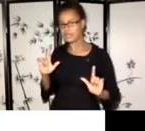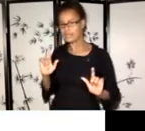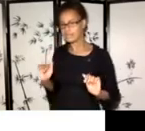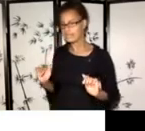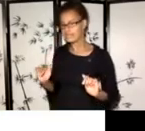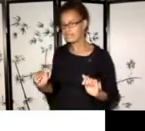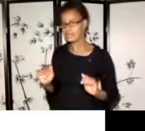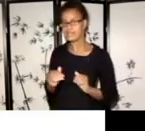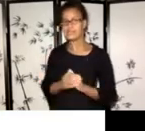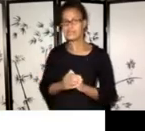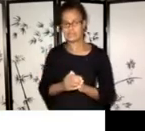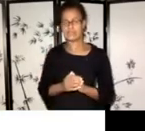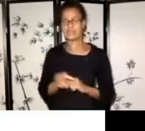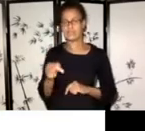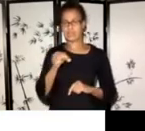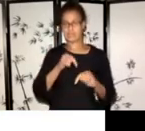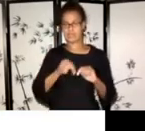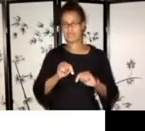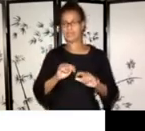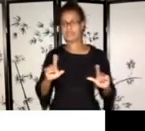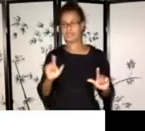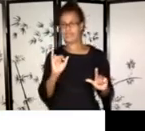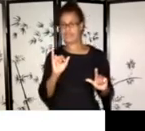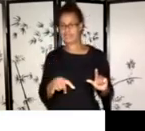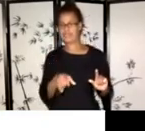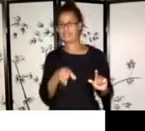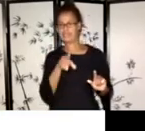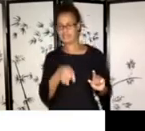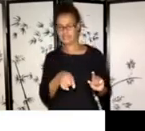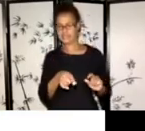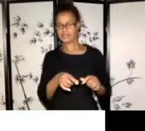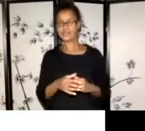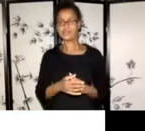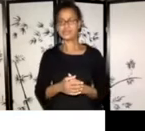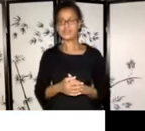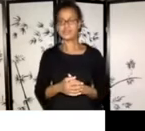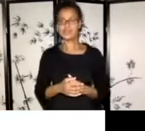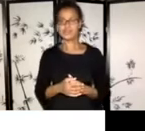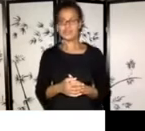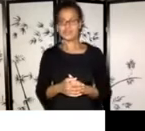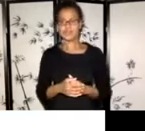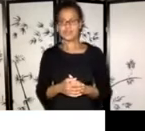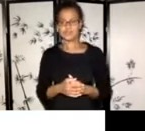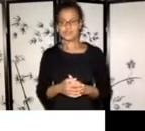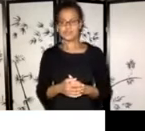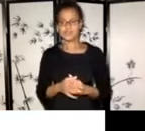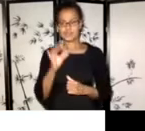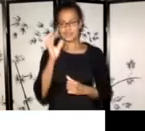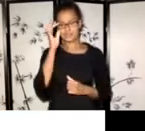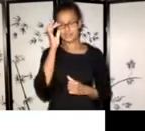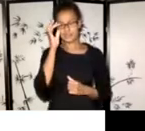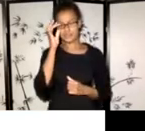Yeah. Um, all right. So, uh, what we consider, um,